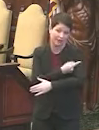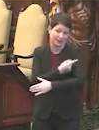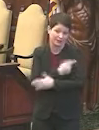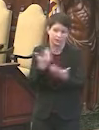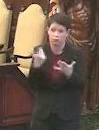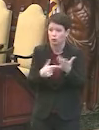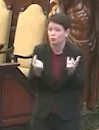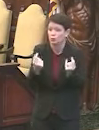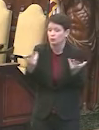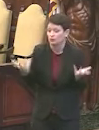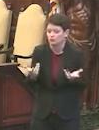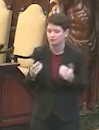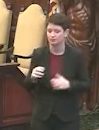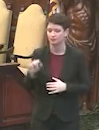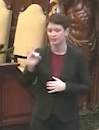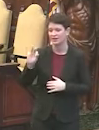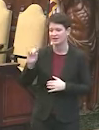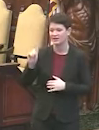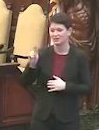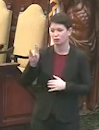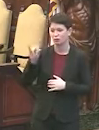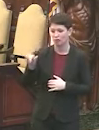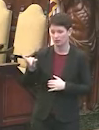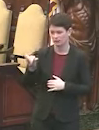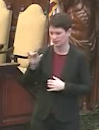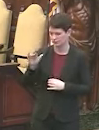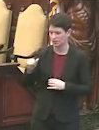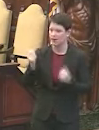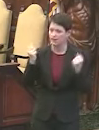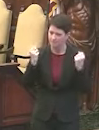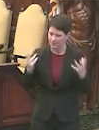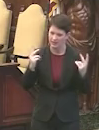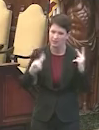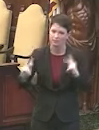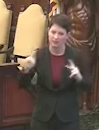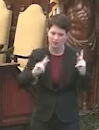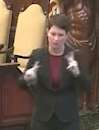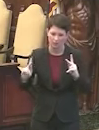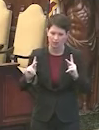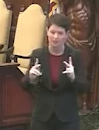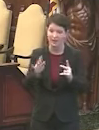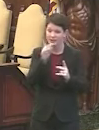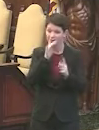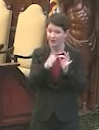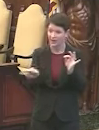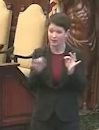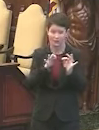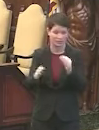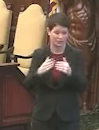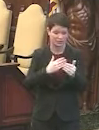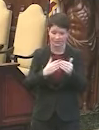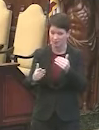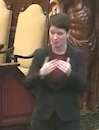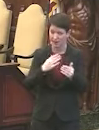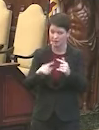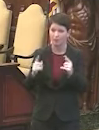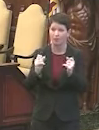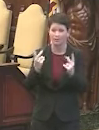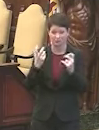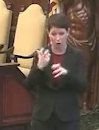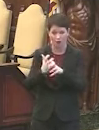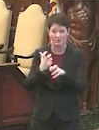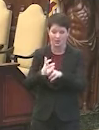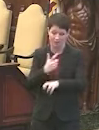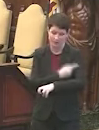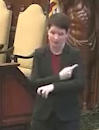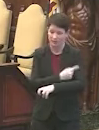vaccine? First, let me be clear that there's many people, regardless of what language they speak, are having difficulty getting the vaccine out. There's just